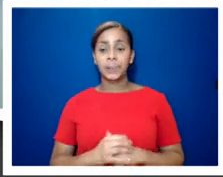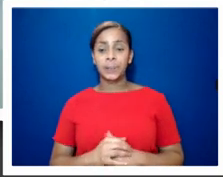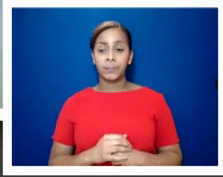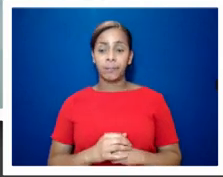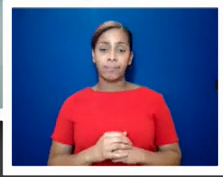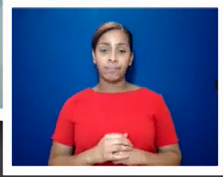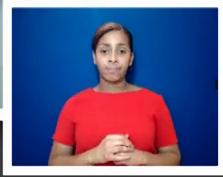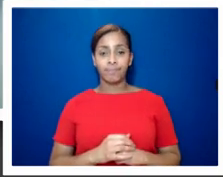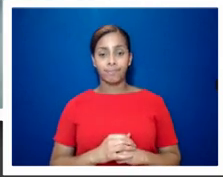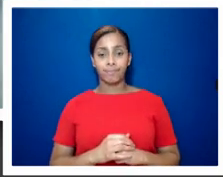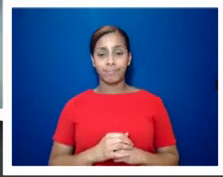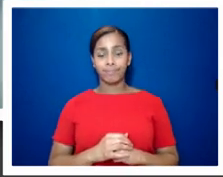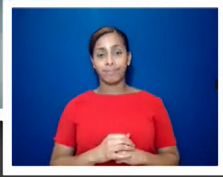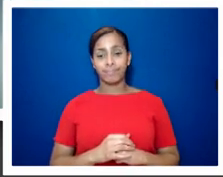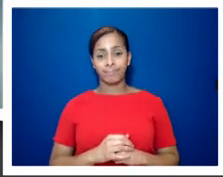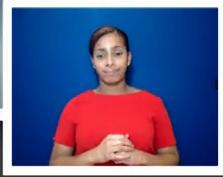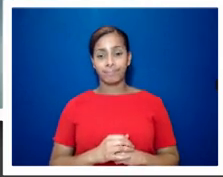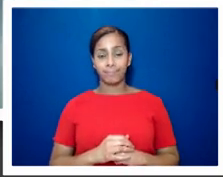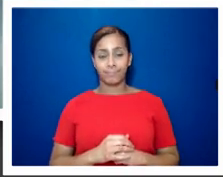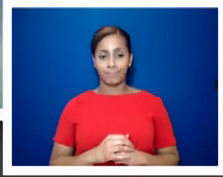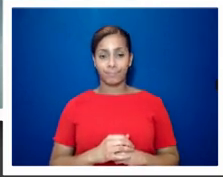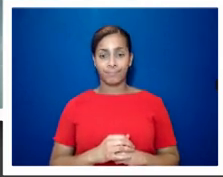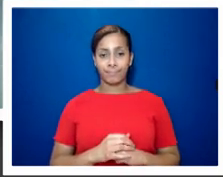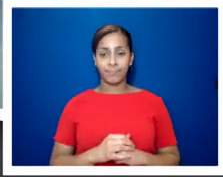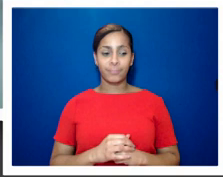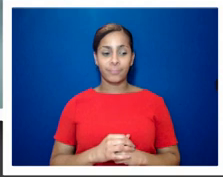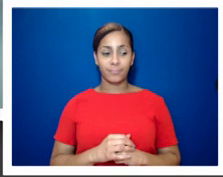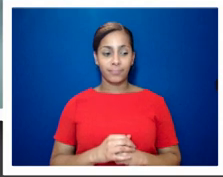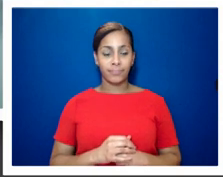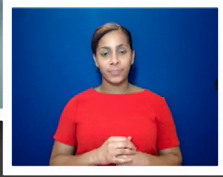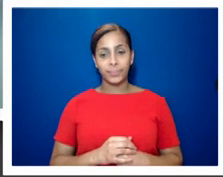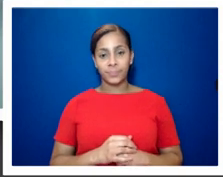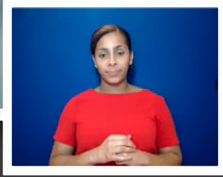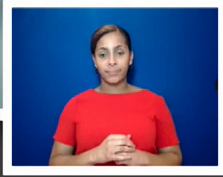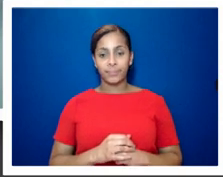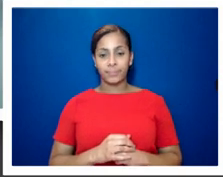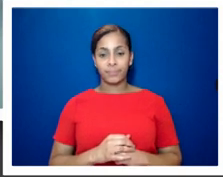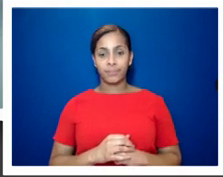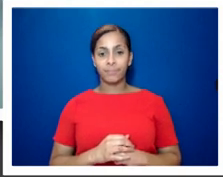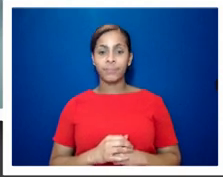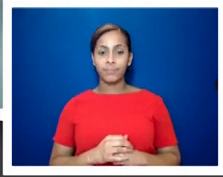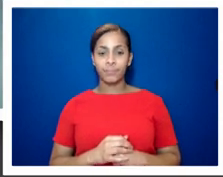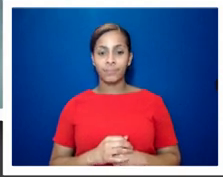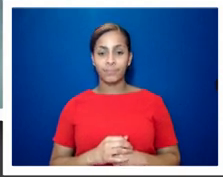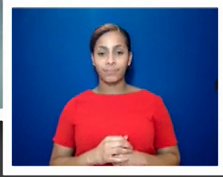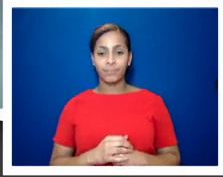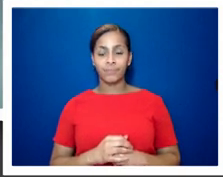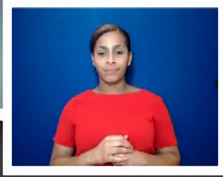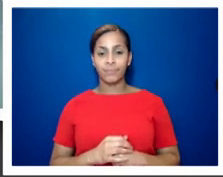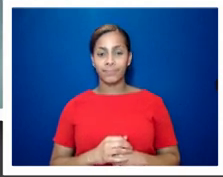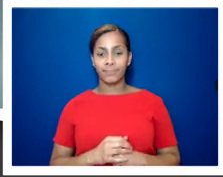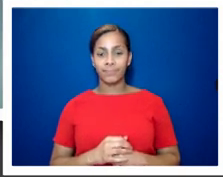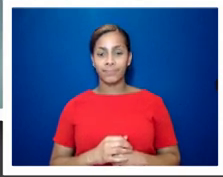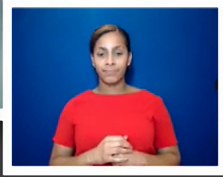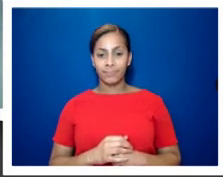um you very much paul um we've got another um question here sorry that's actually pretty